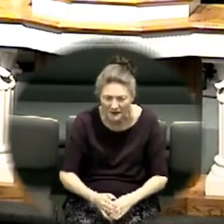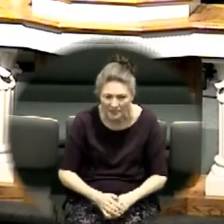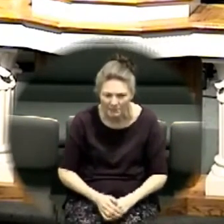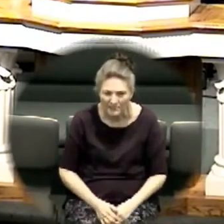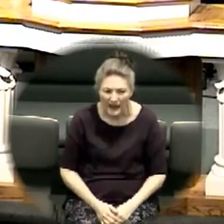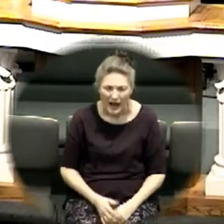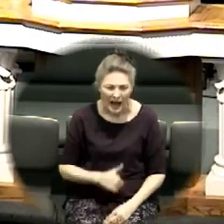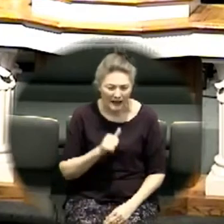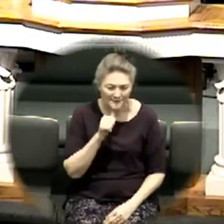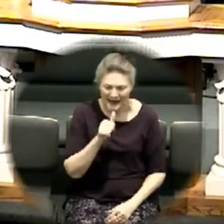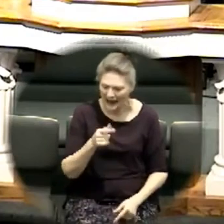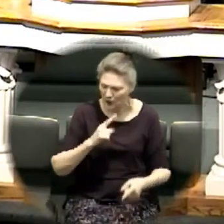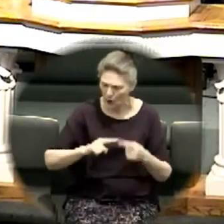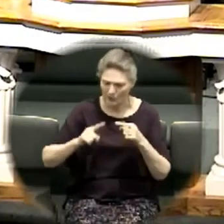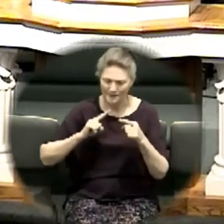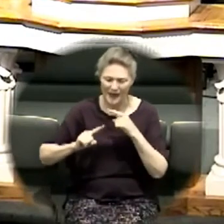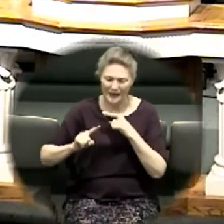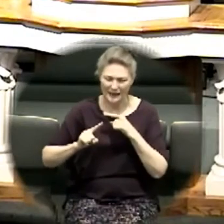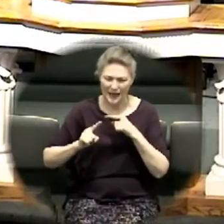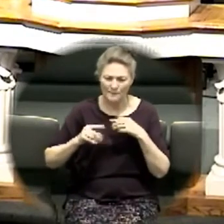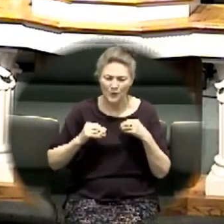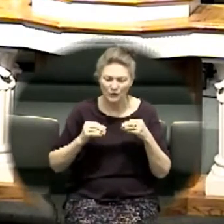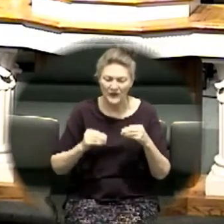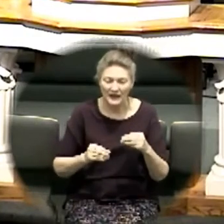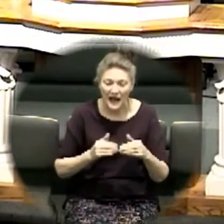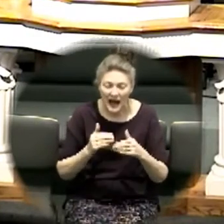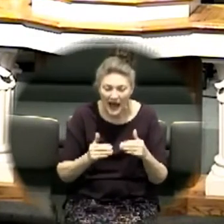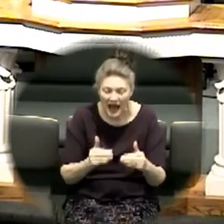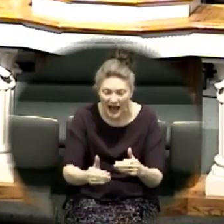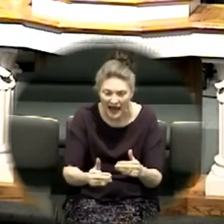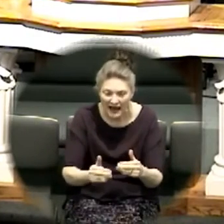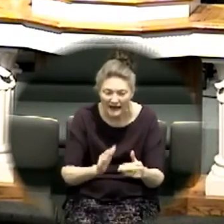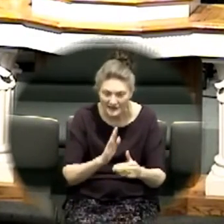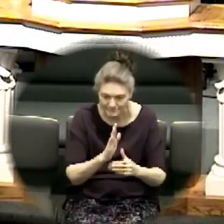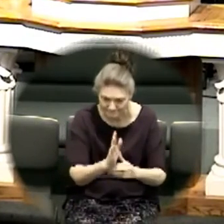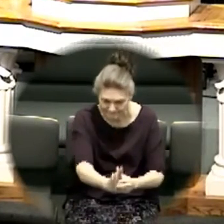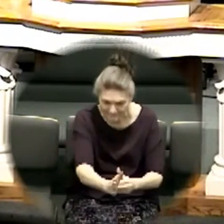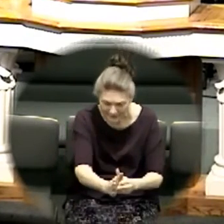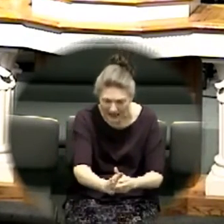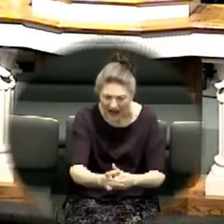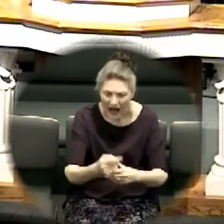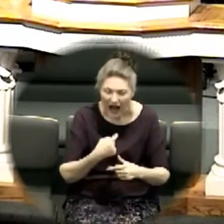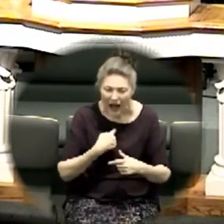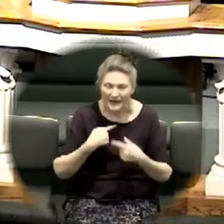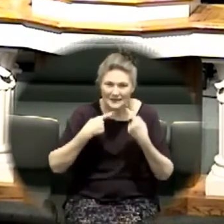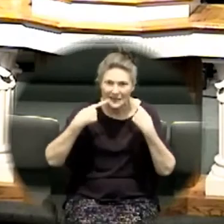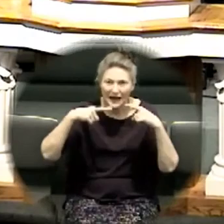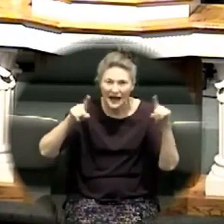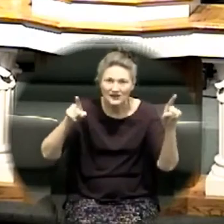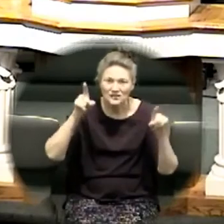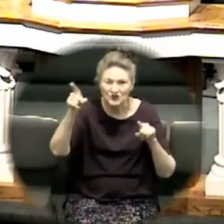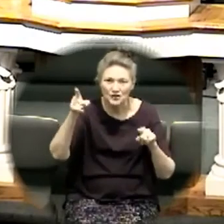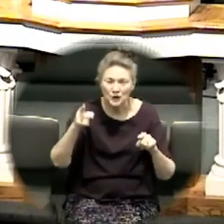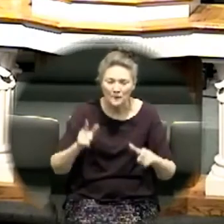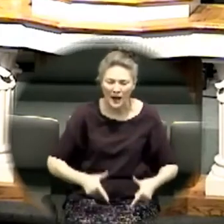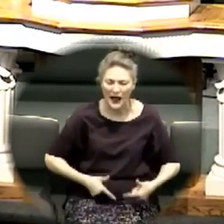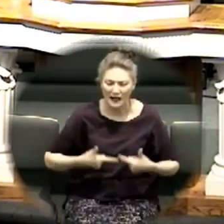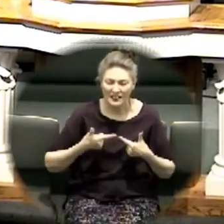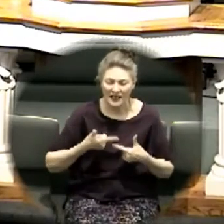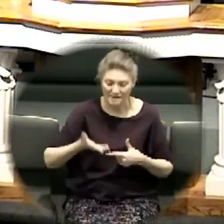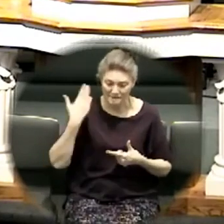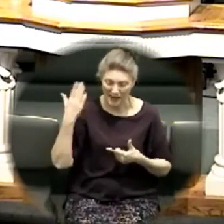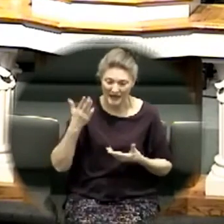going back I'm moving ahead I'm here to declare to